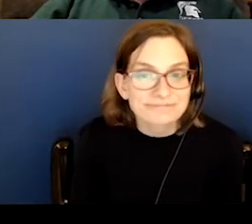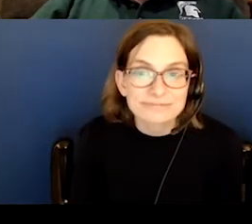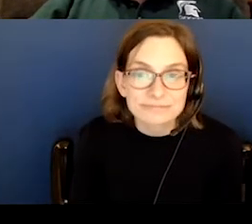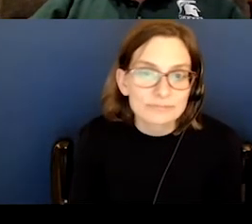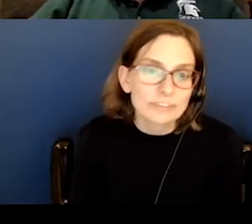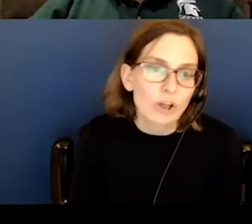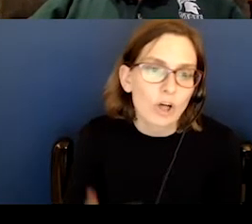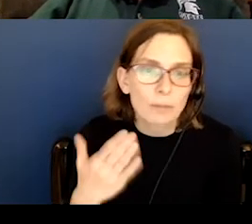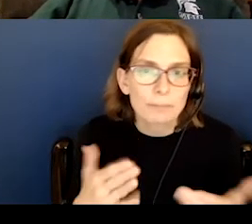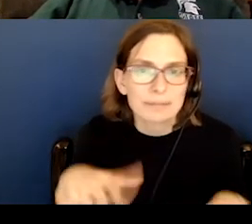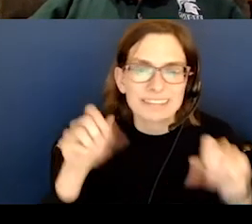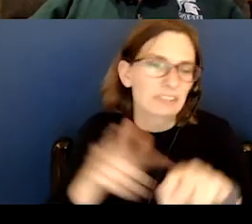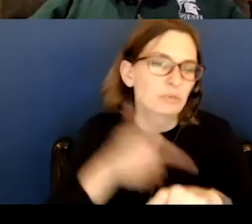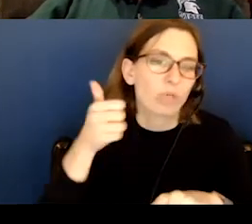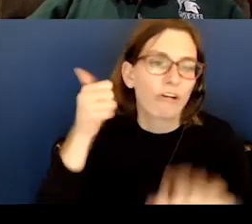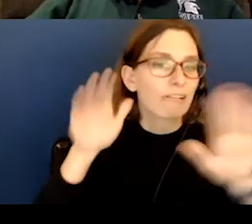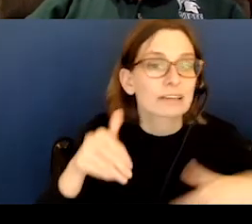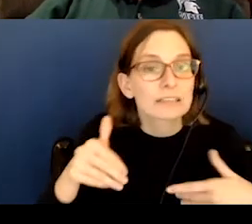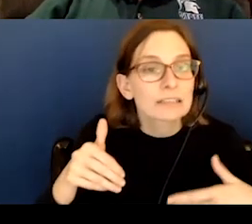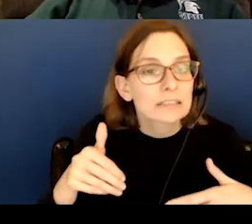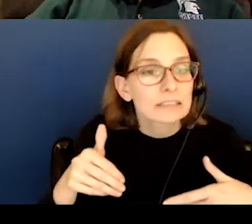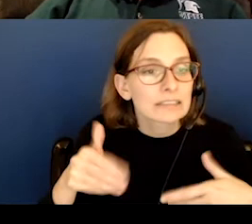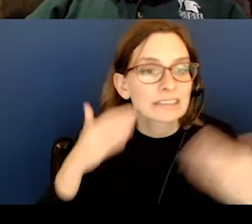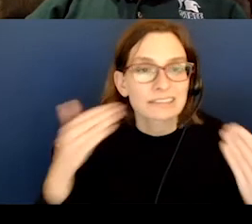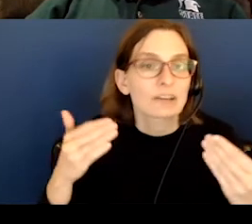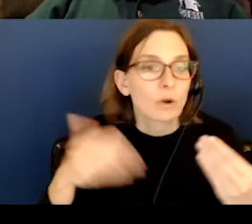Maybe, maybe it'll take a while, but let's look at the next question.